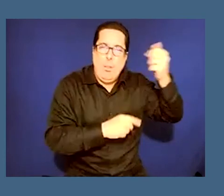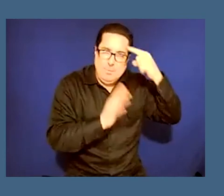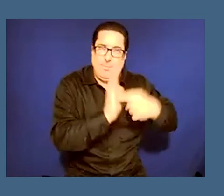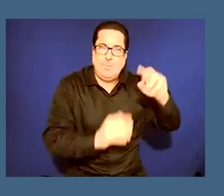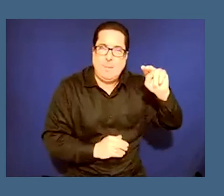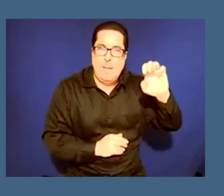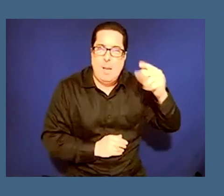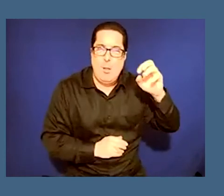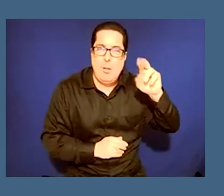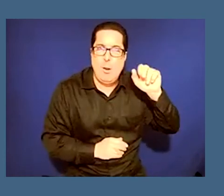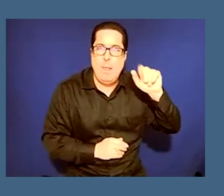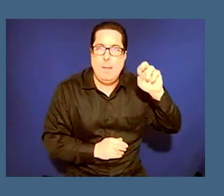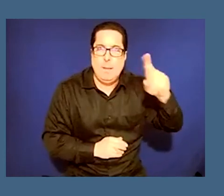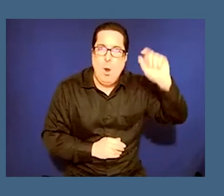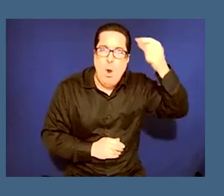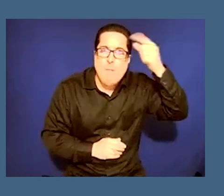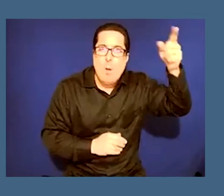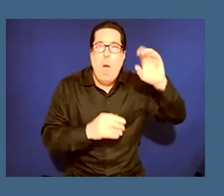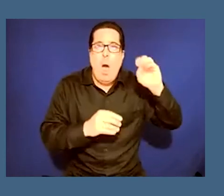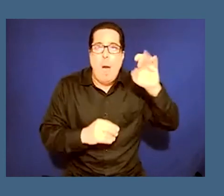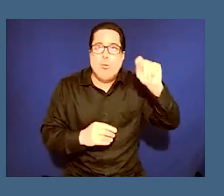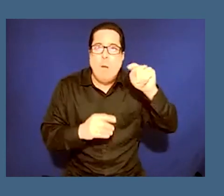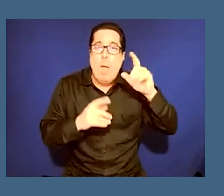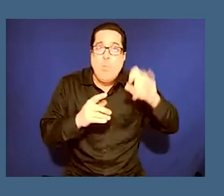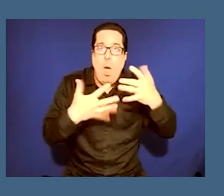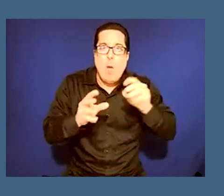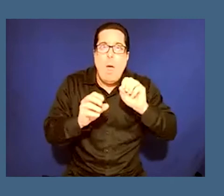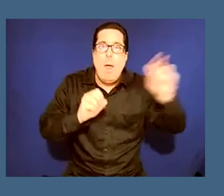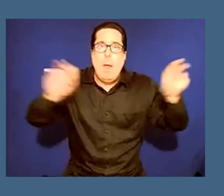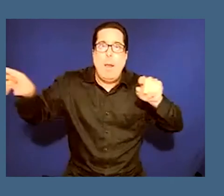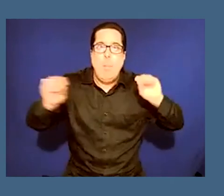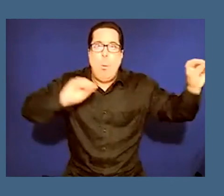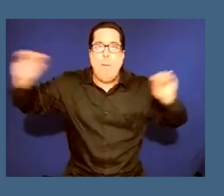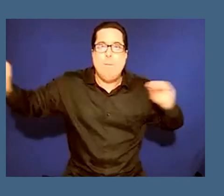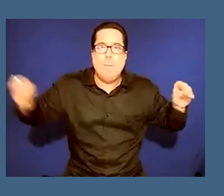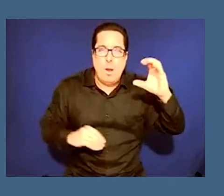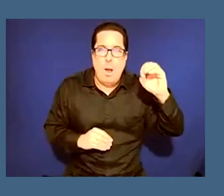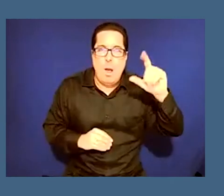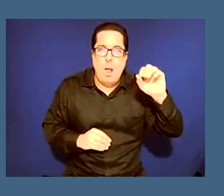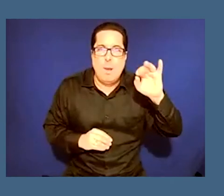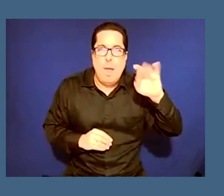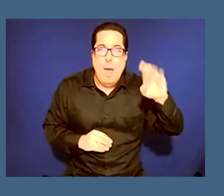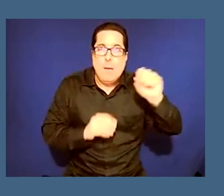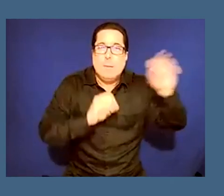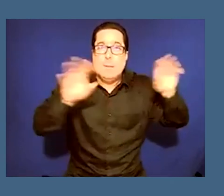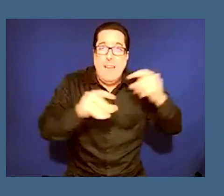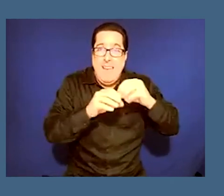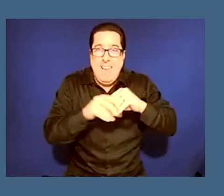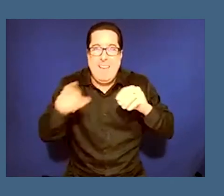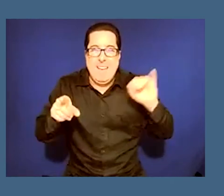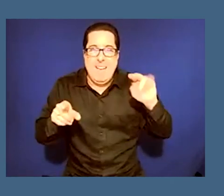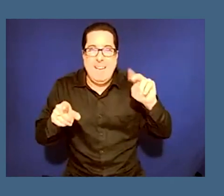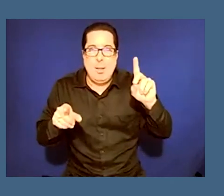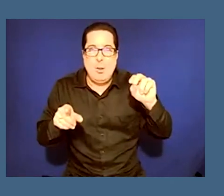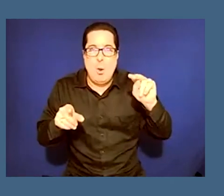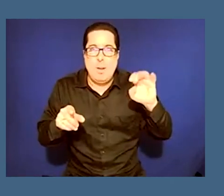objects to countries that had colonized including indonesia when you look at the country indonesia it's very abstract but when you can see a face it's